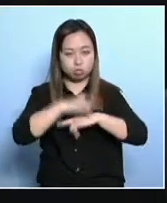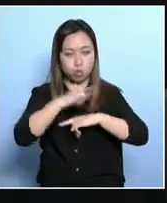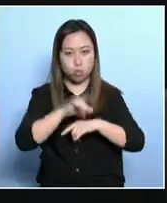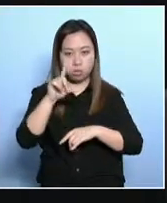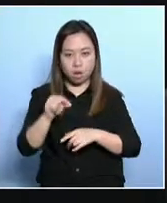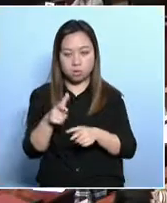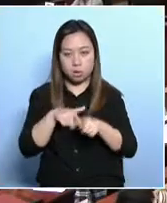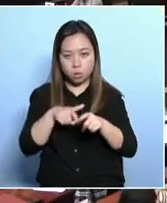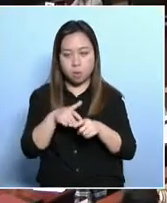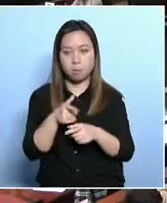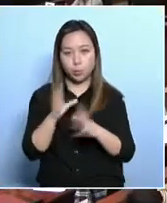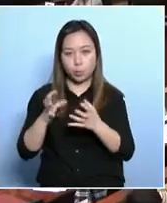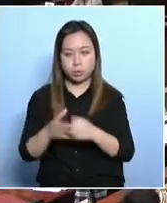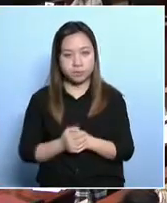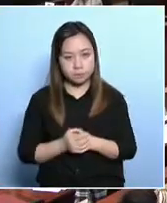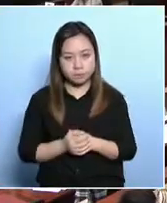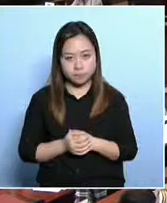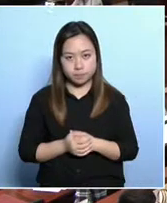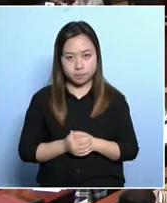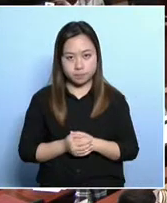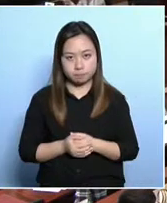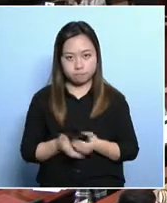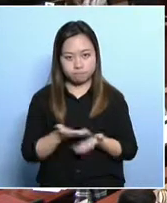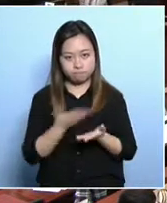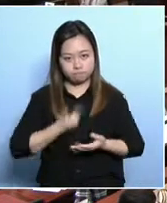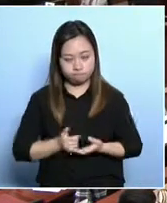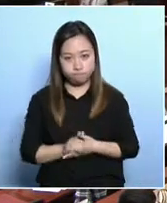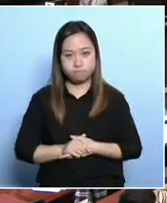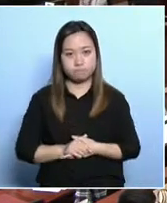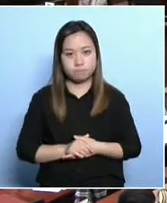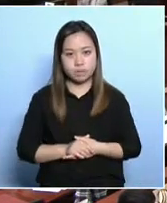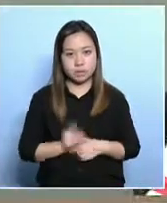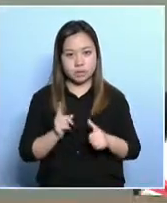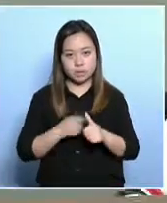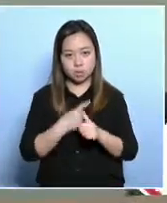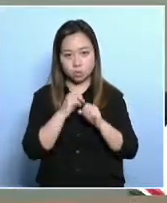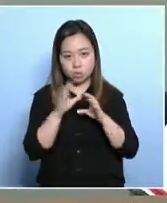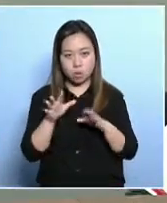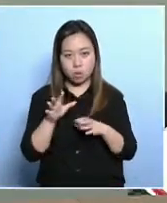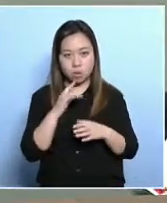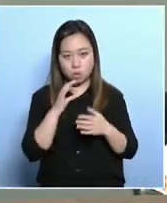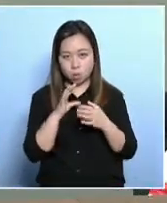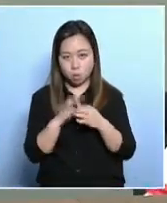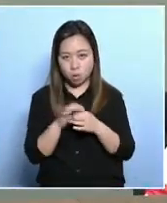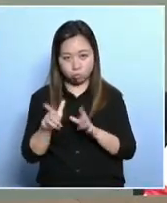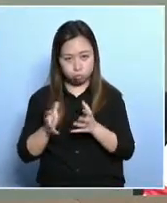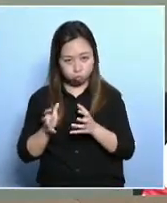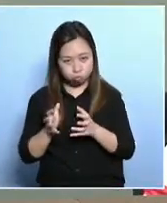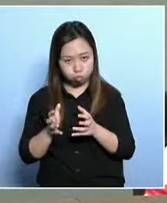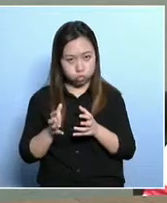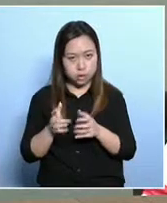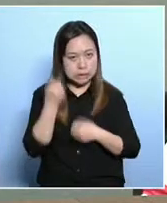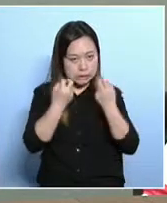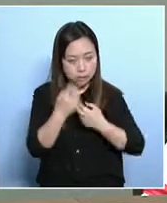Next, Mr. Lita Singh, Alliance of Concern for the Low Income Families.